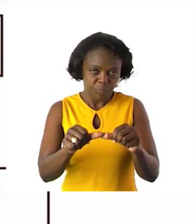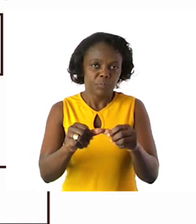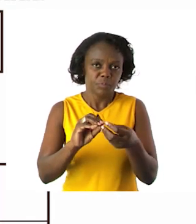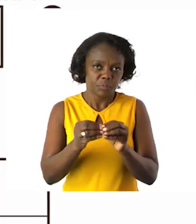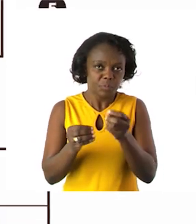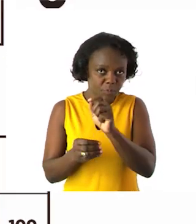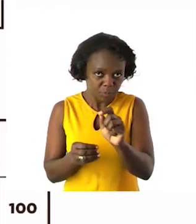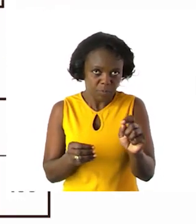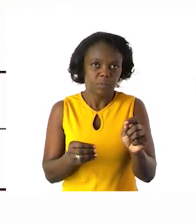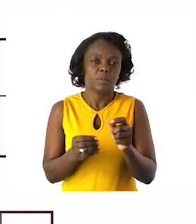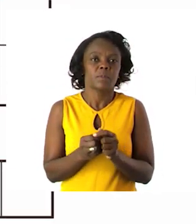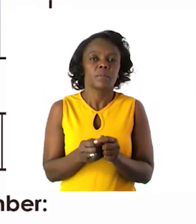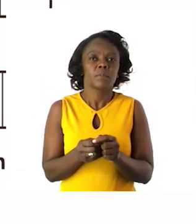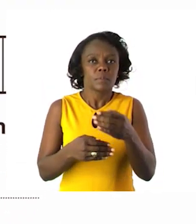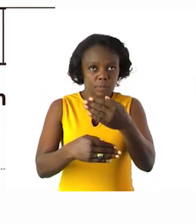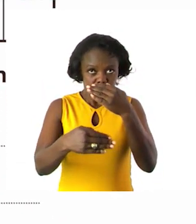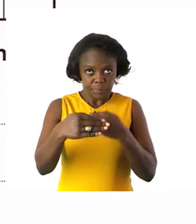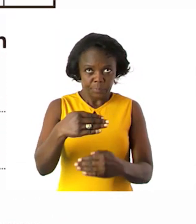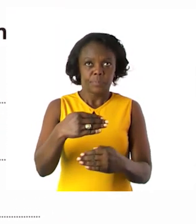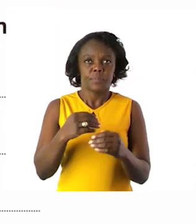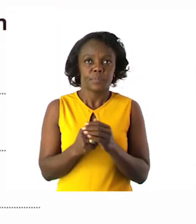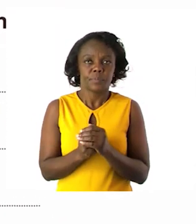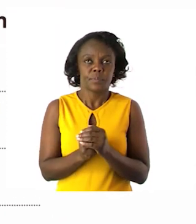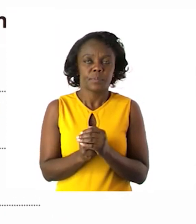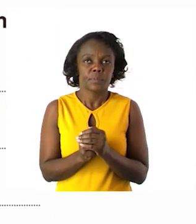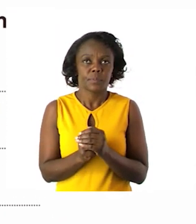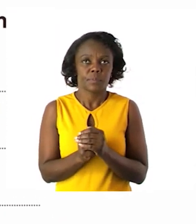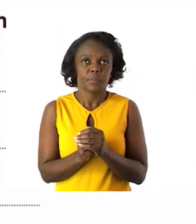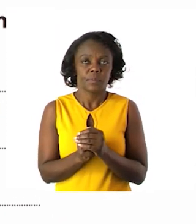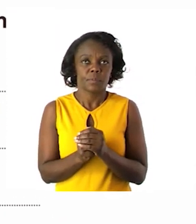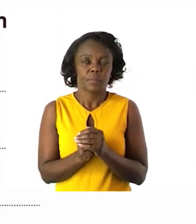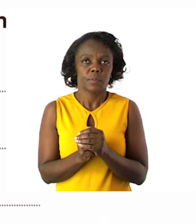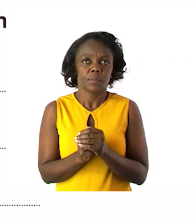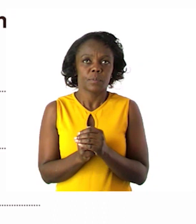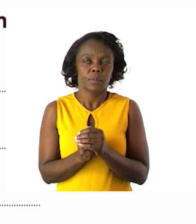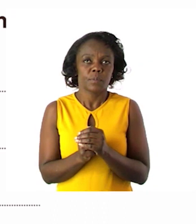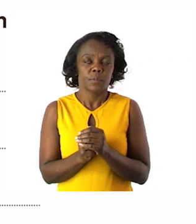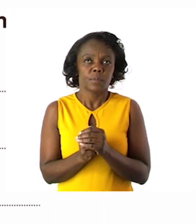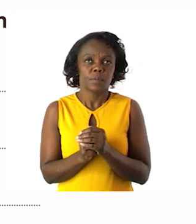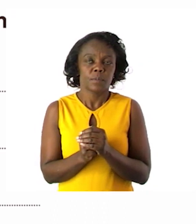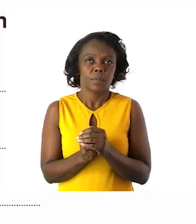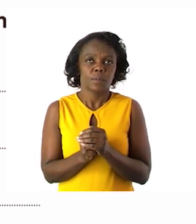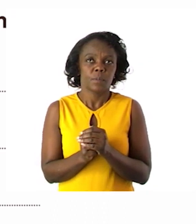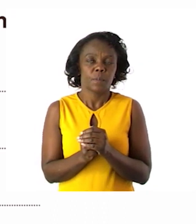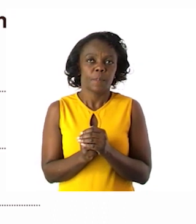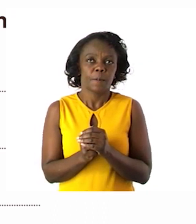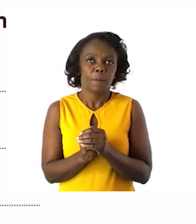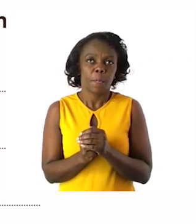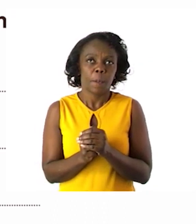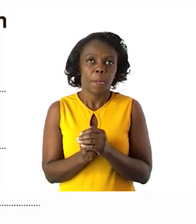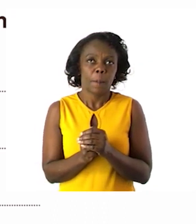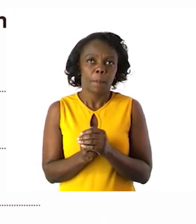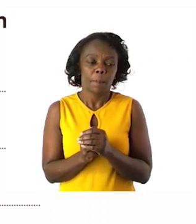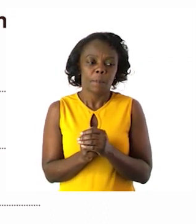there. And under there, there is a challenging one. You are not going to get these numbers anywhere where they are written, but I know